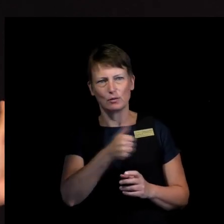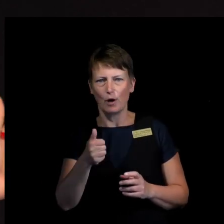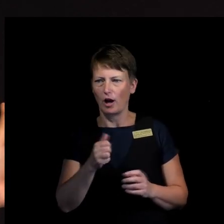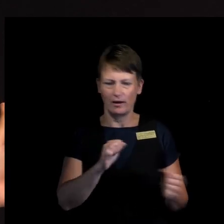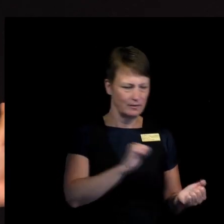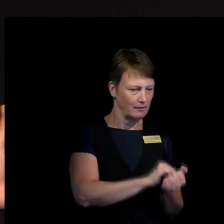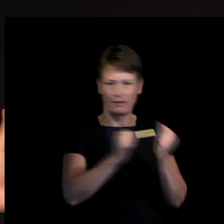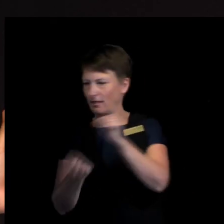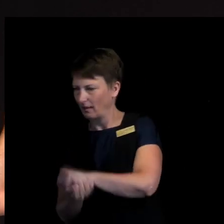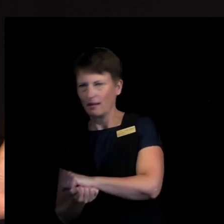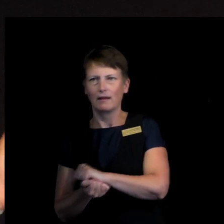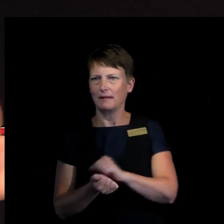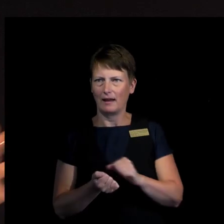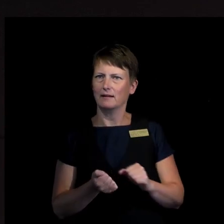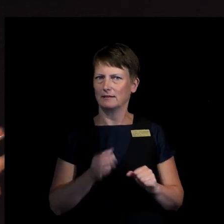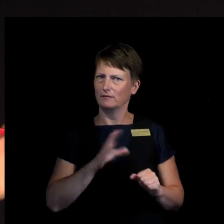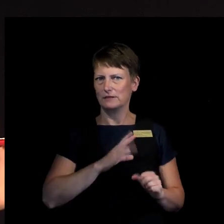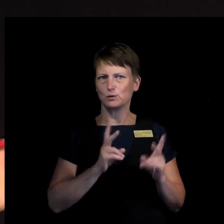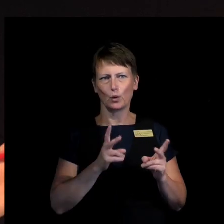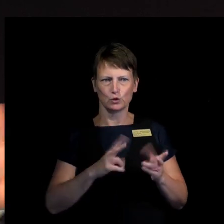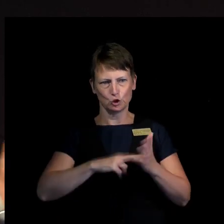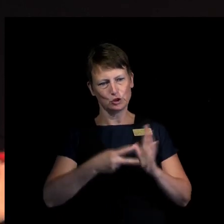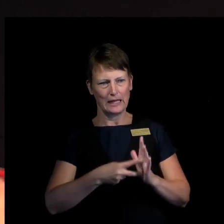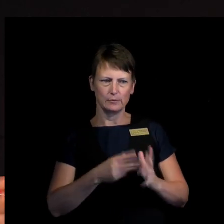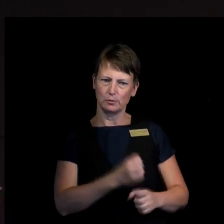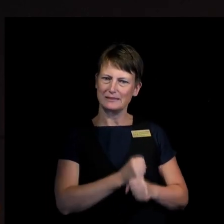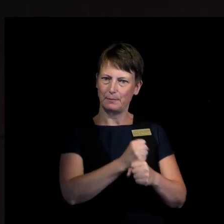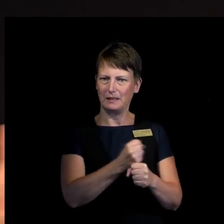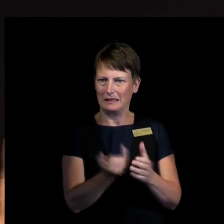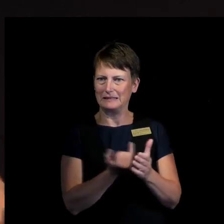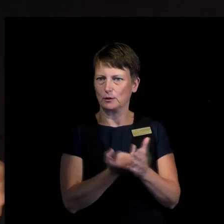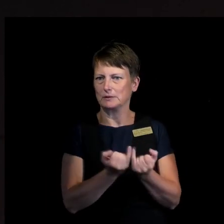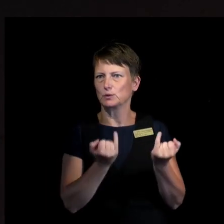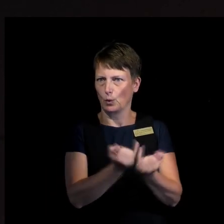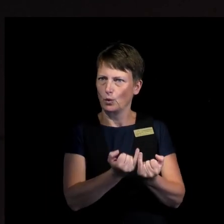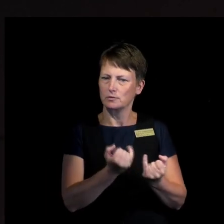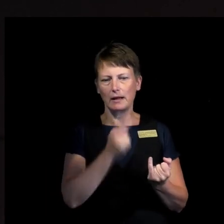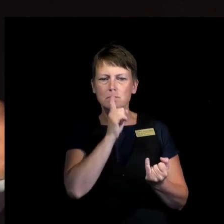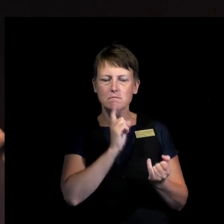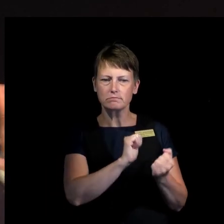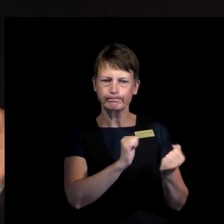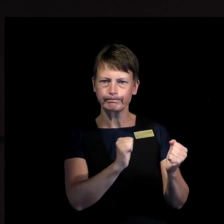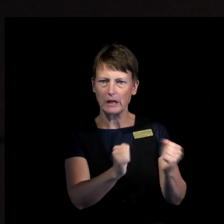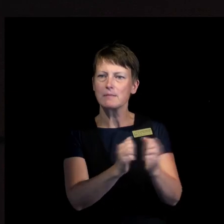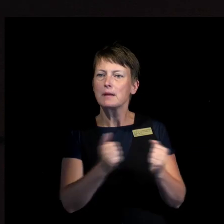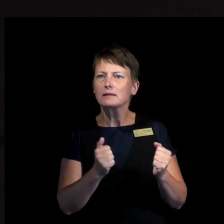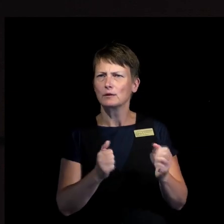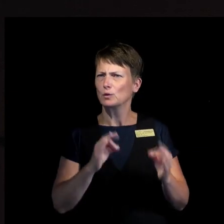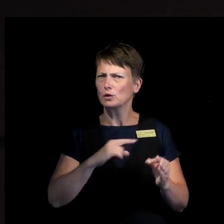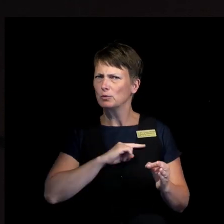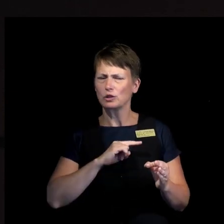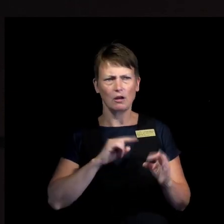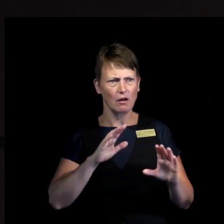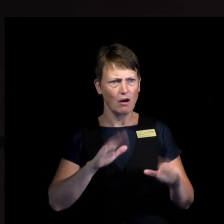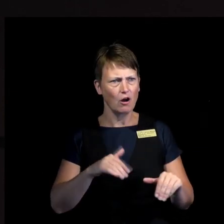in, in these institutions. But how far have we come? And what are the sort of institutional ways of